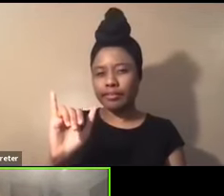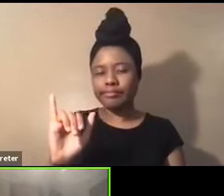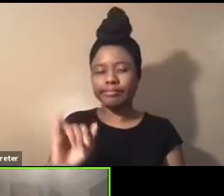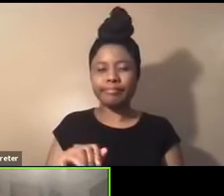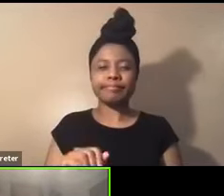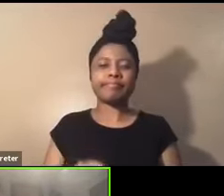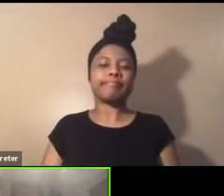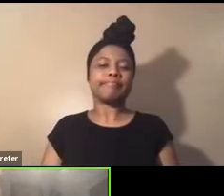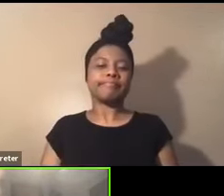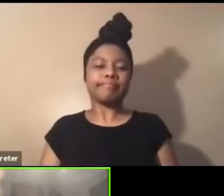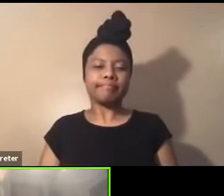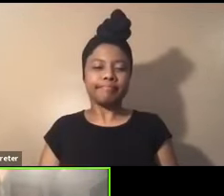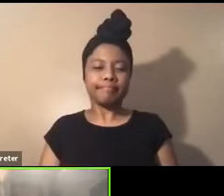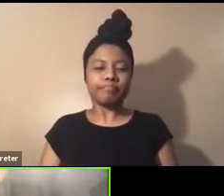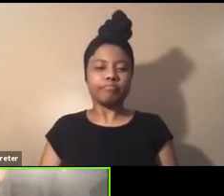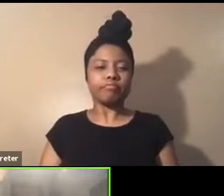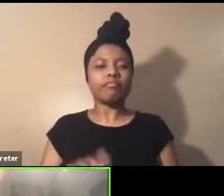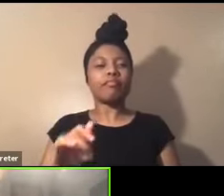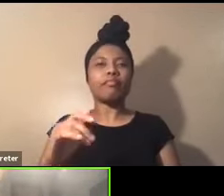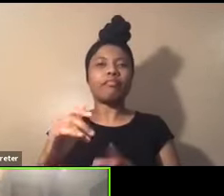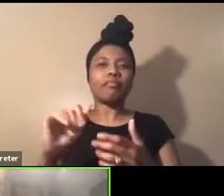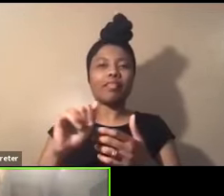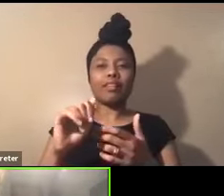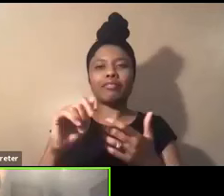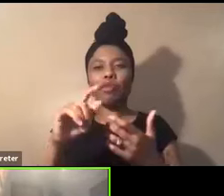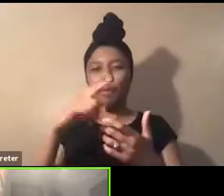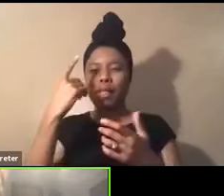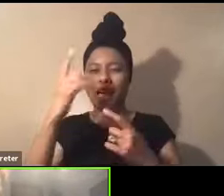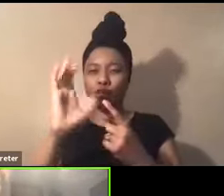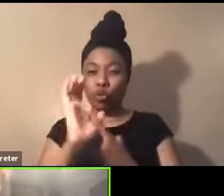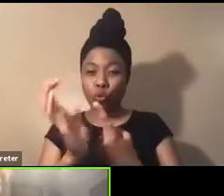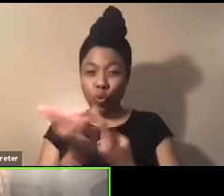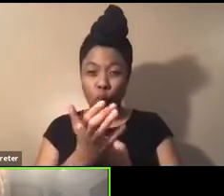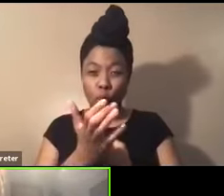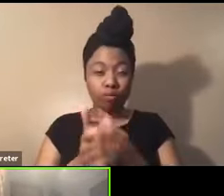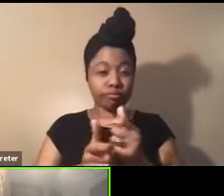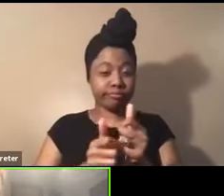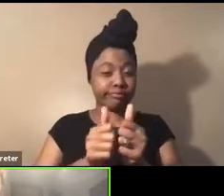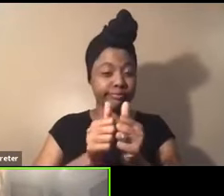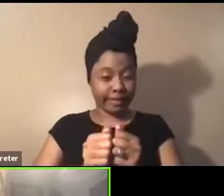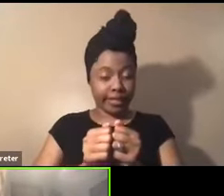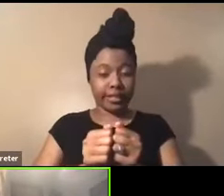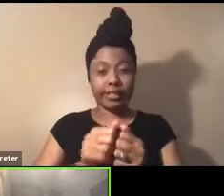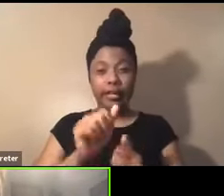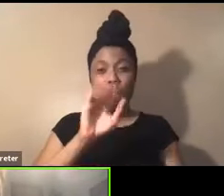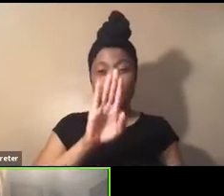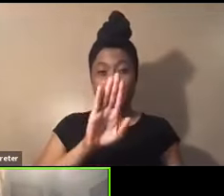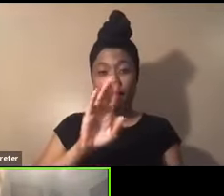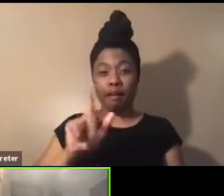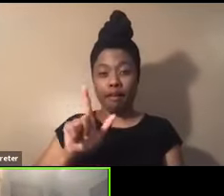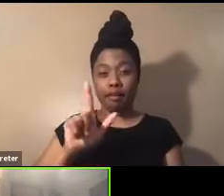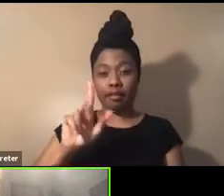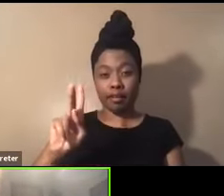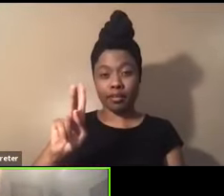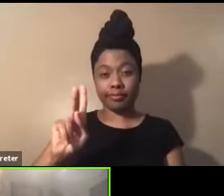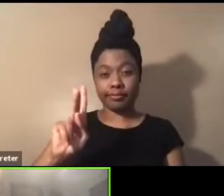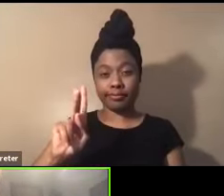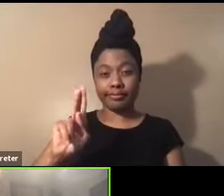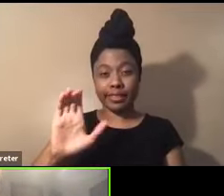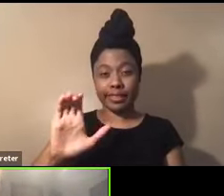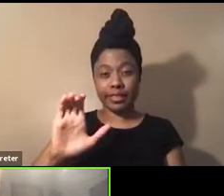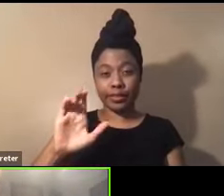uh, uh, uh, an acronym for black culture, but all you text in is B L K C